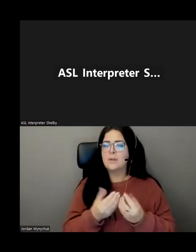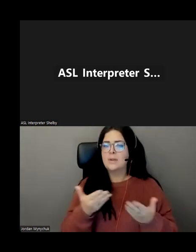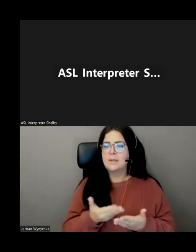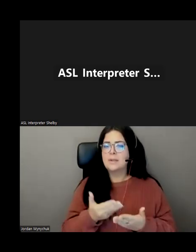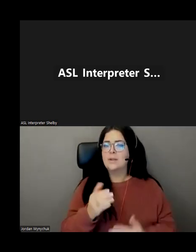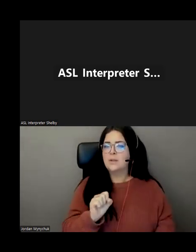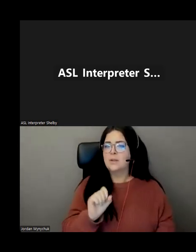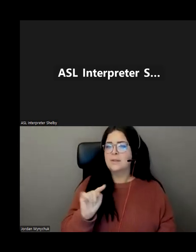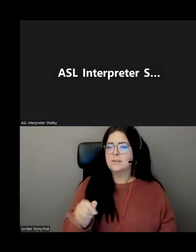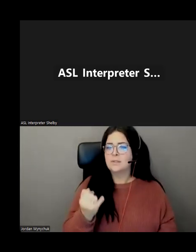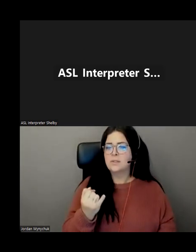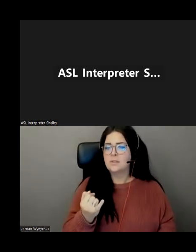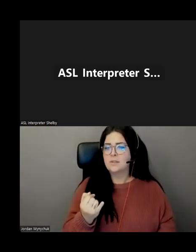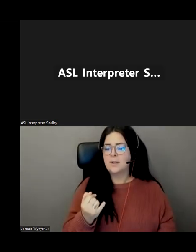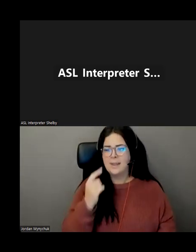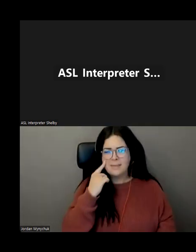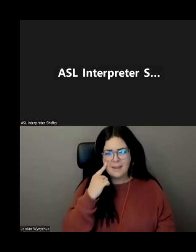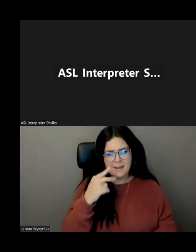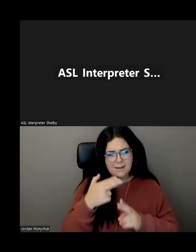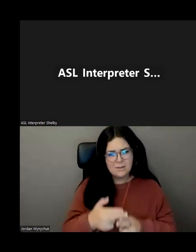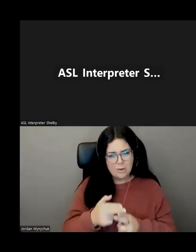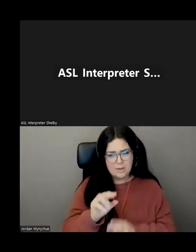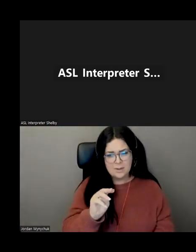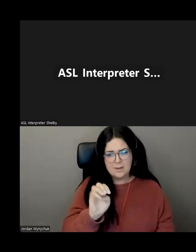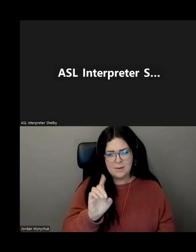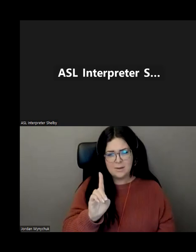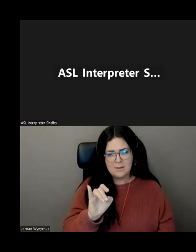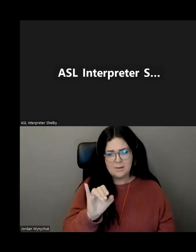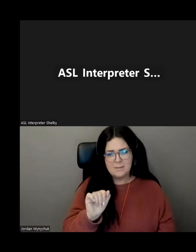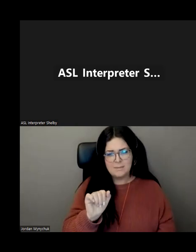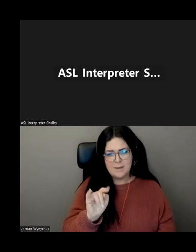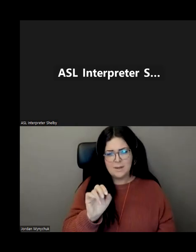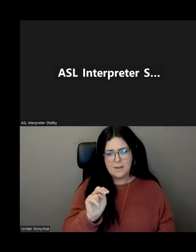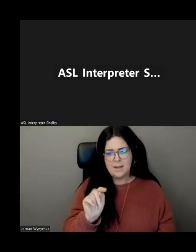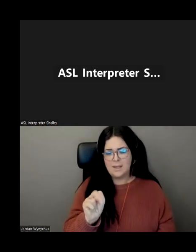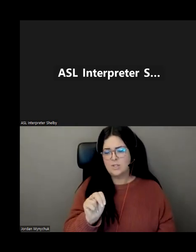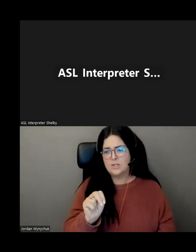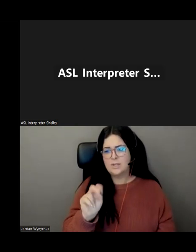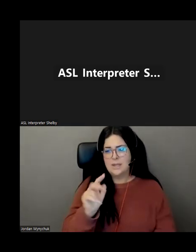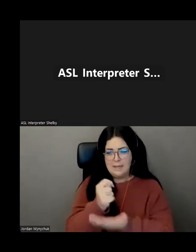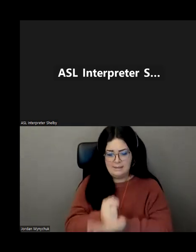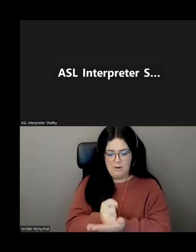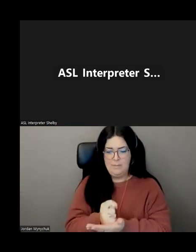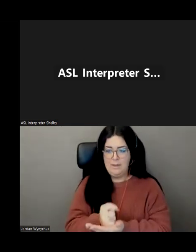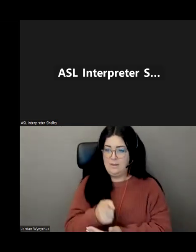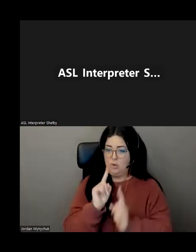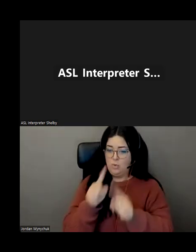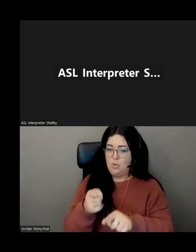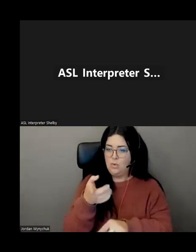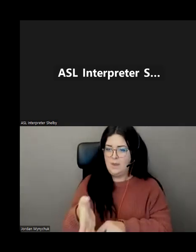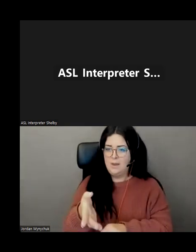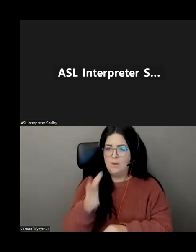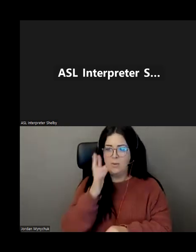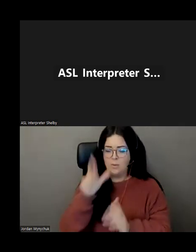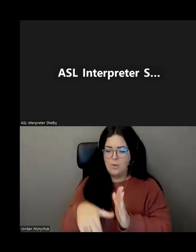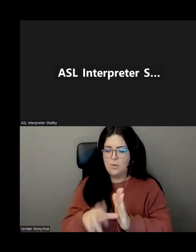medication therapy i believe the name of it is they'll actually run over and go over the list of medications that you have just to make sure